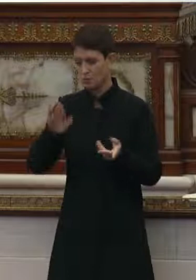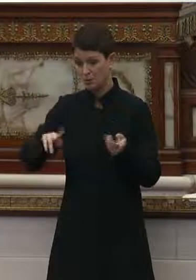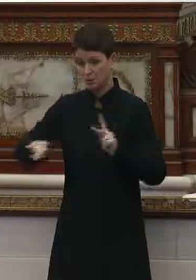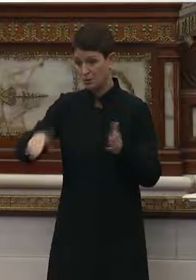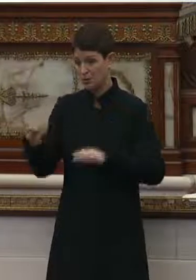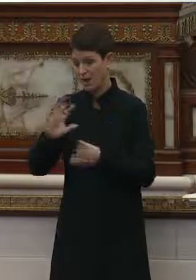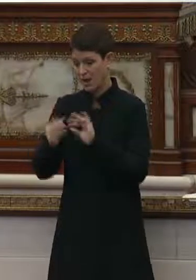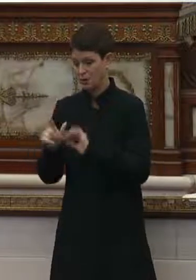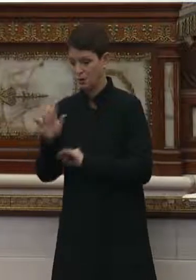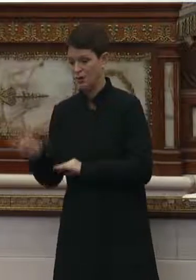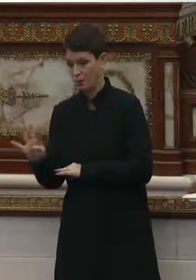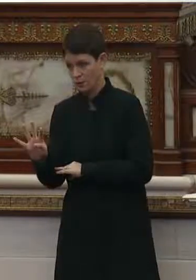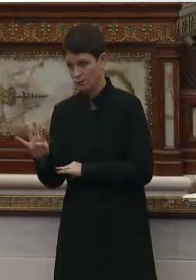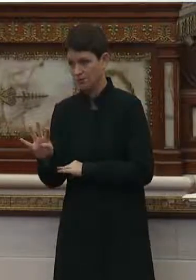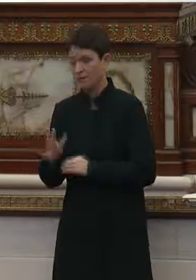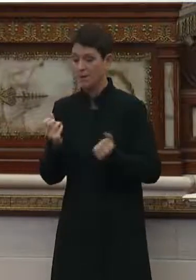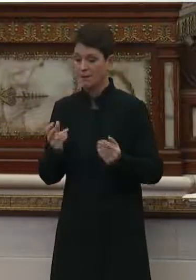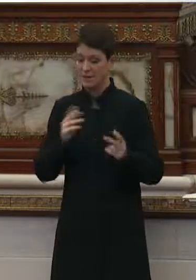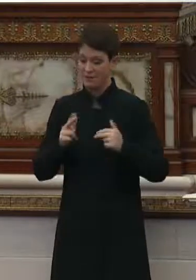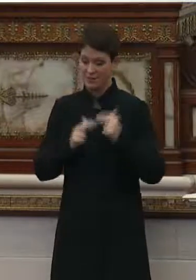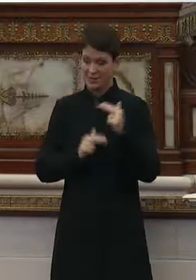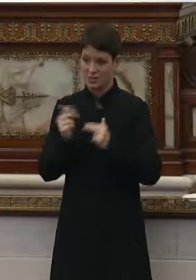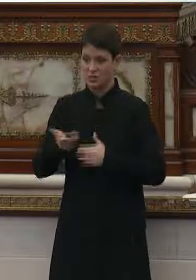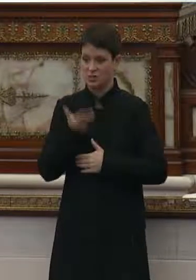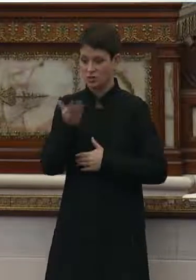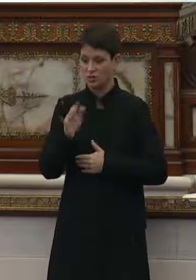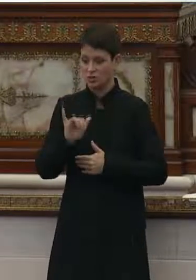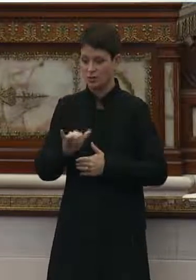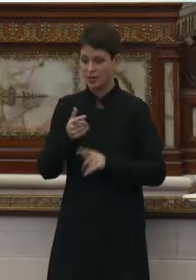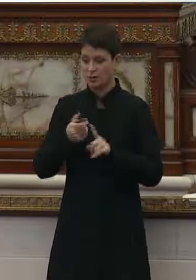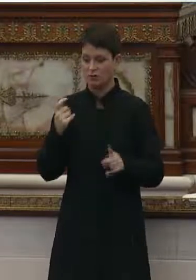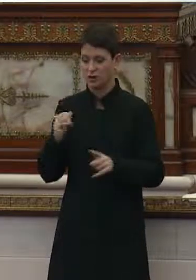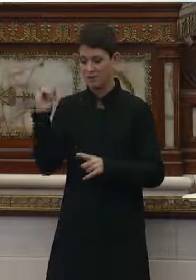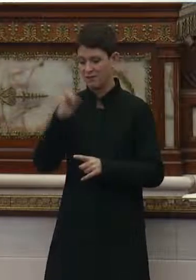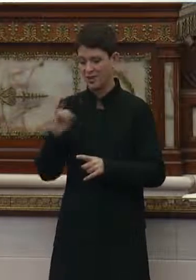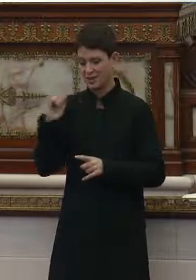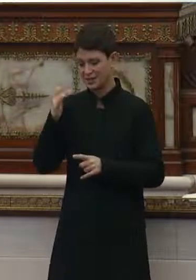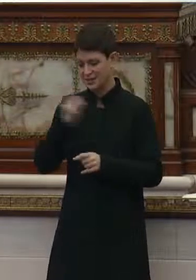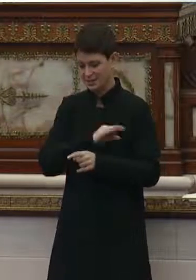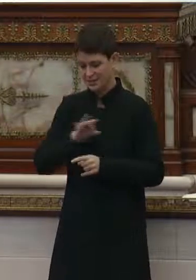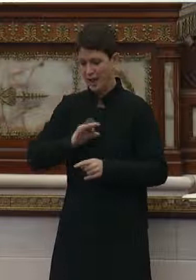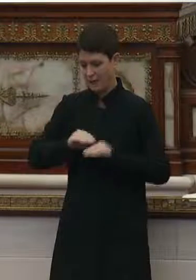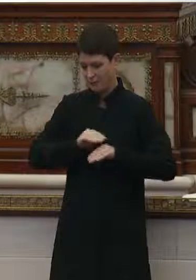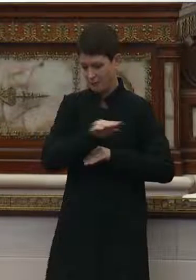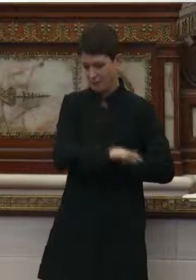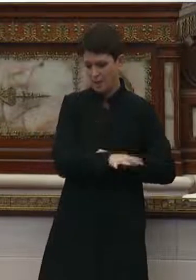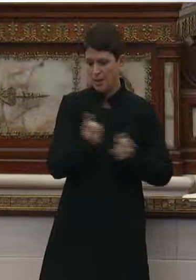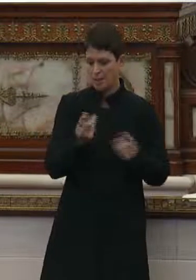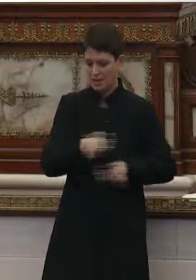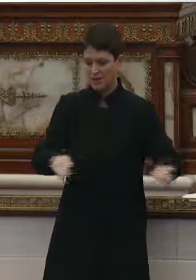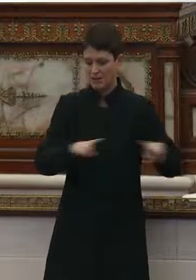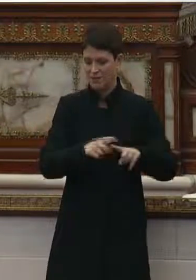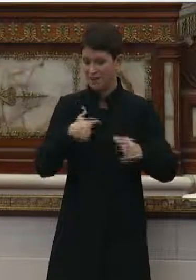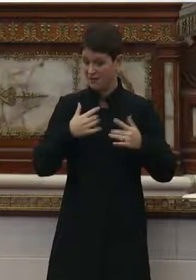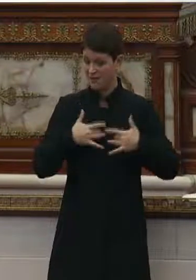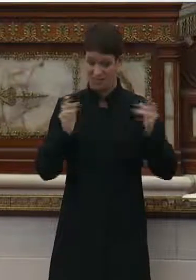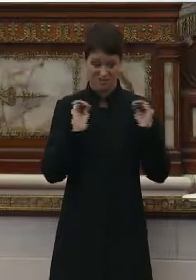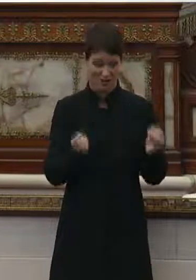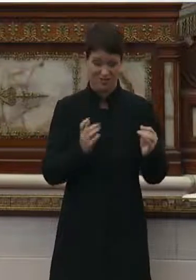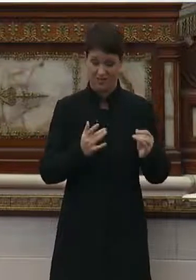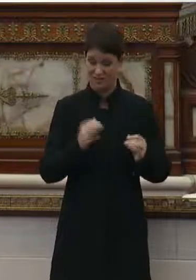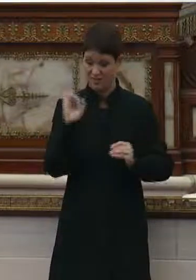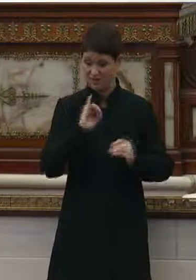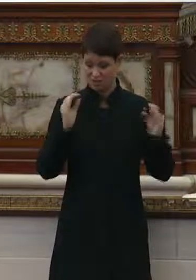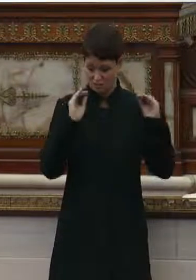reported. In many facilities, the introduction of COVID-19 was from an infected staff member, many of whom had no symptoms of their